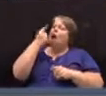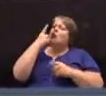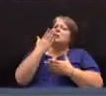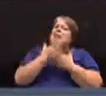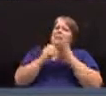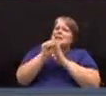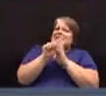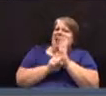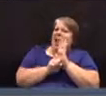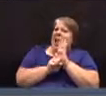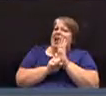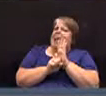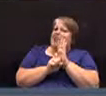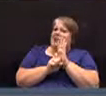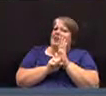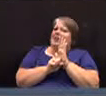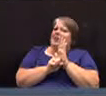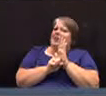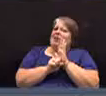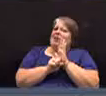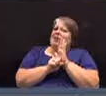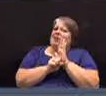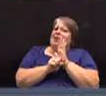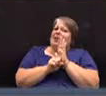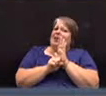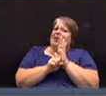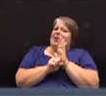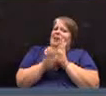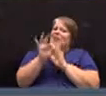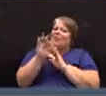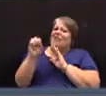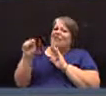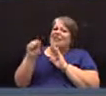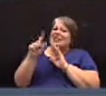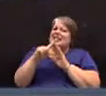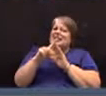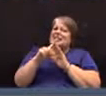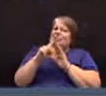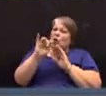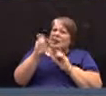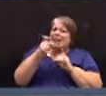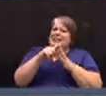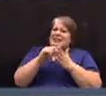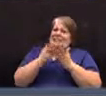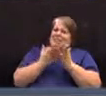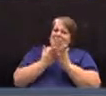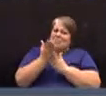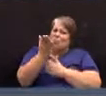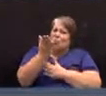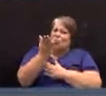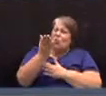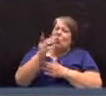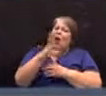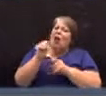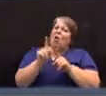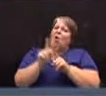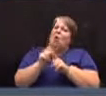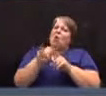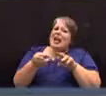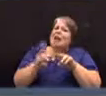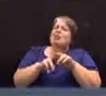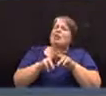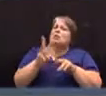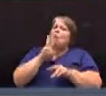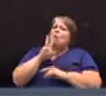some state fees or taxes that get passed through, and there's also an increase in the